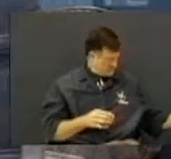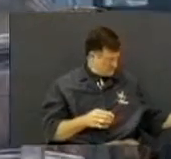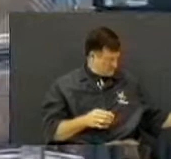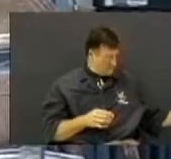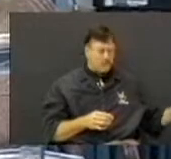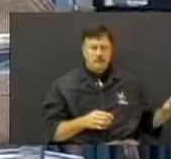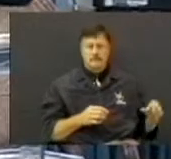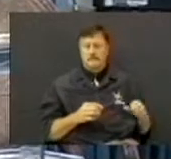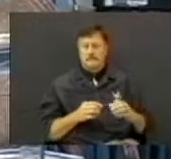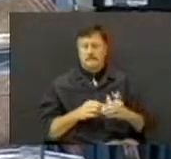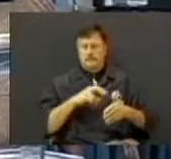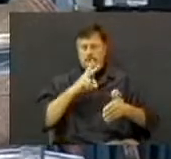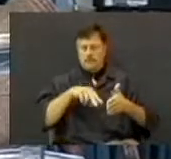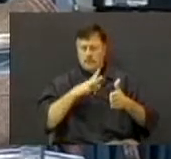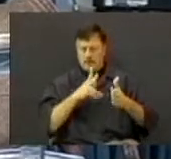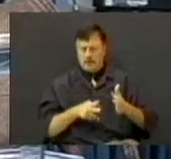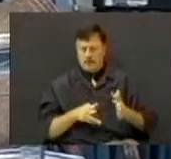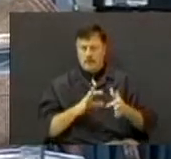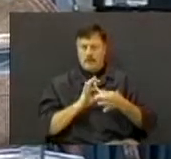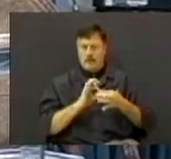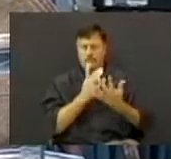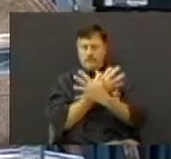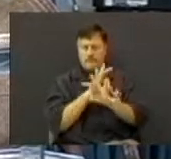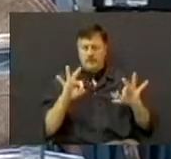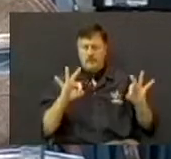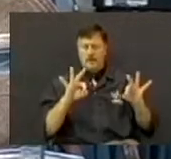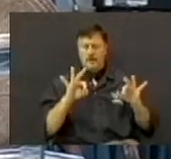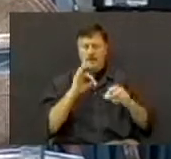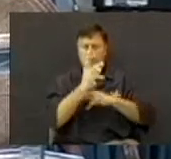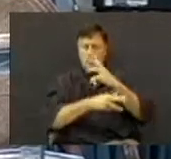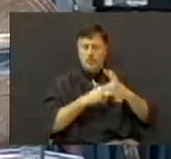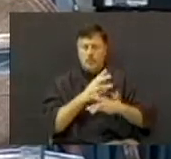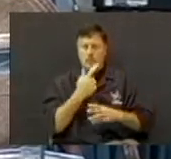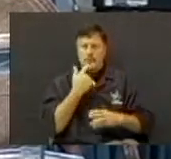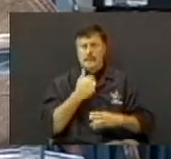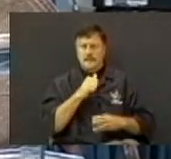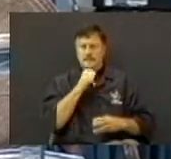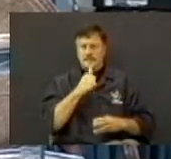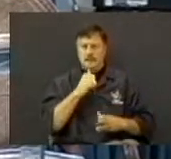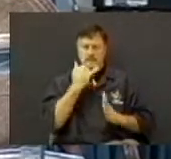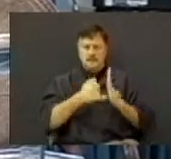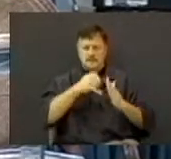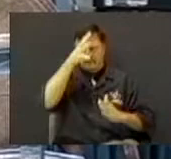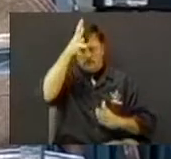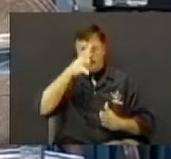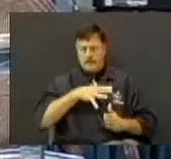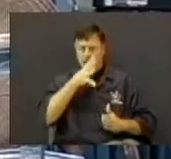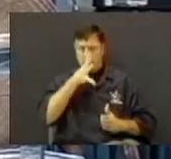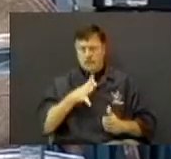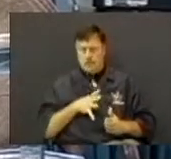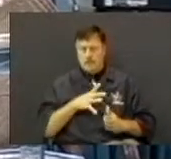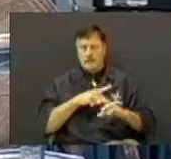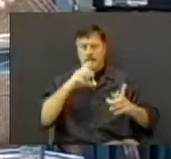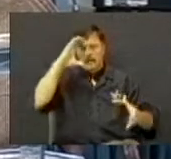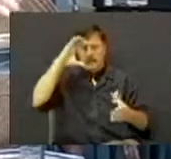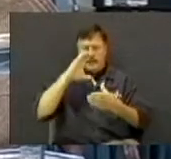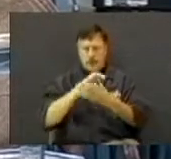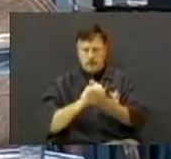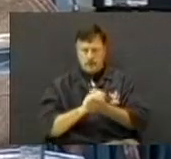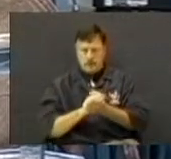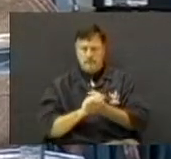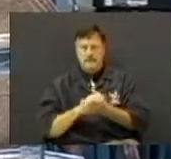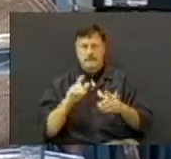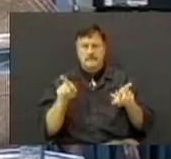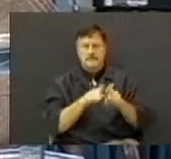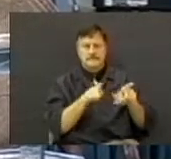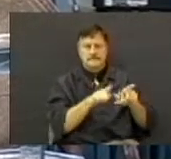chose to say that marriage is not only for a man and a woman, but he believes in same-sex